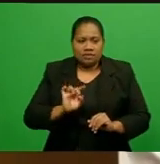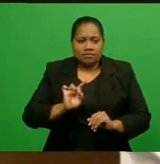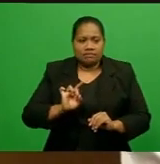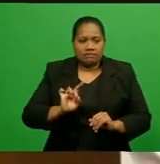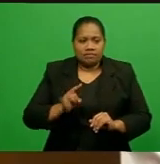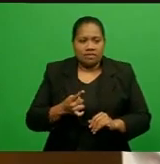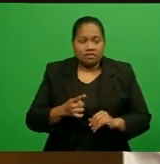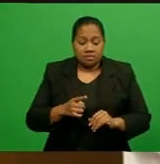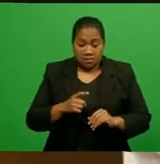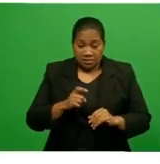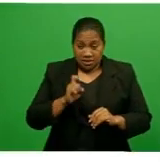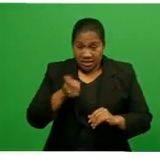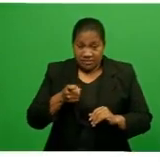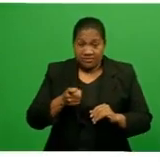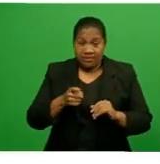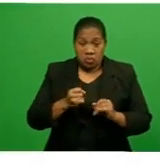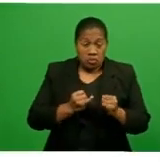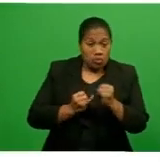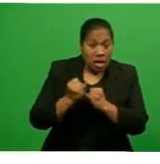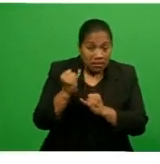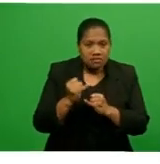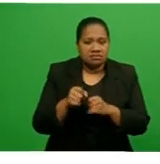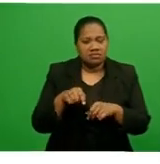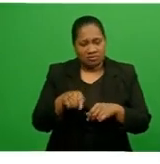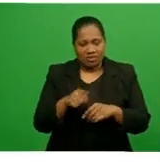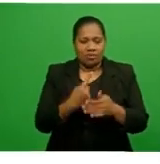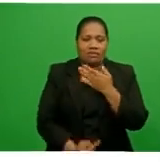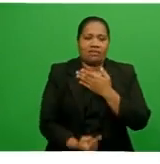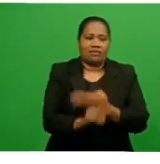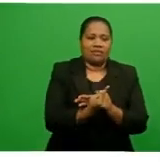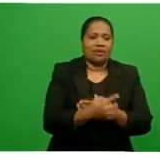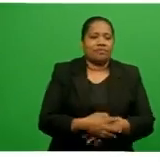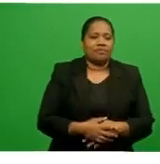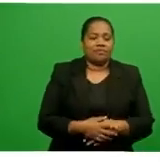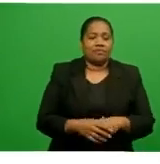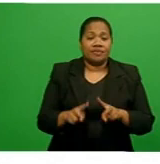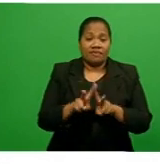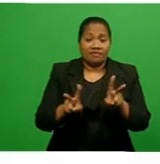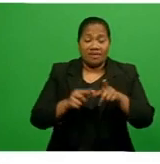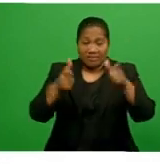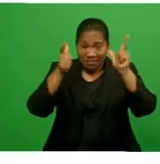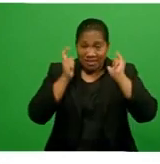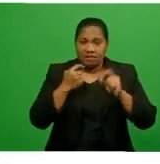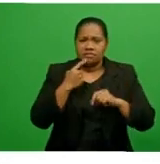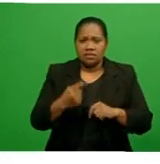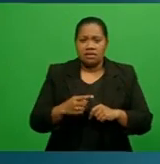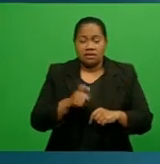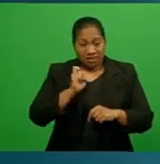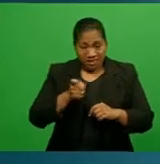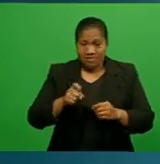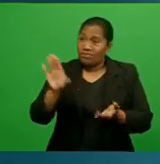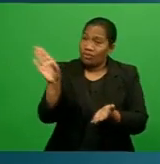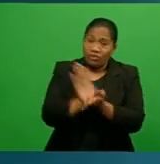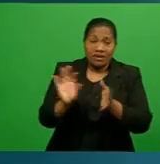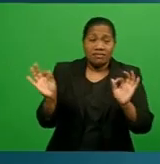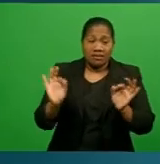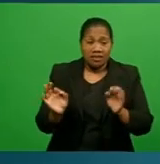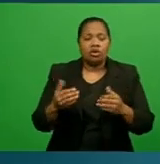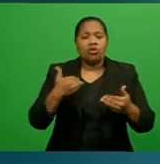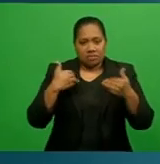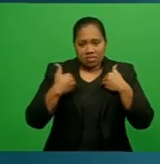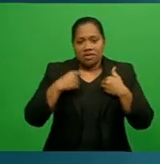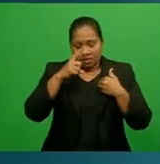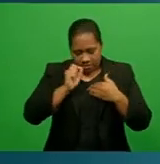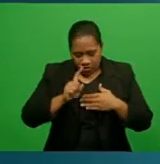the line if the situation worsens. Alualia says even without the grants, the university will manage until the end of the year. The